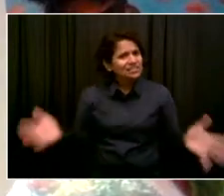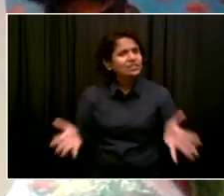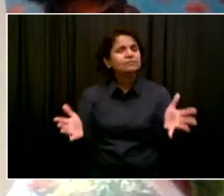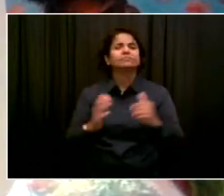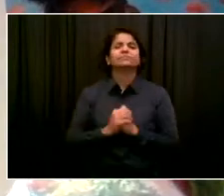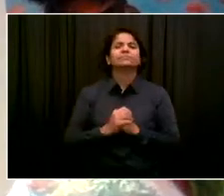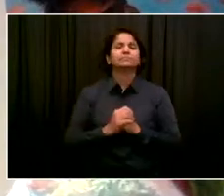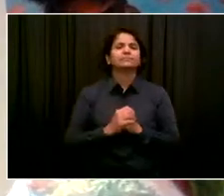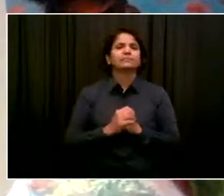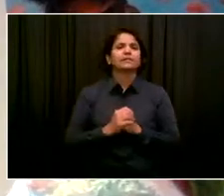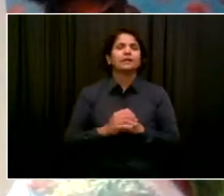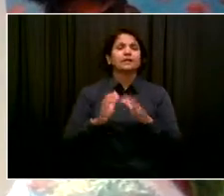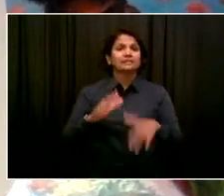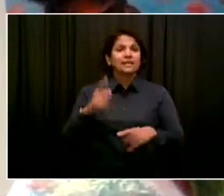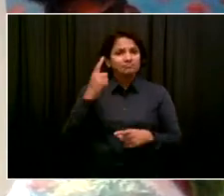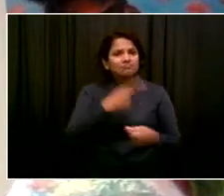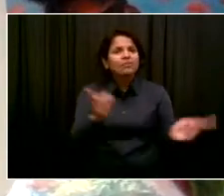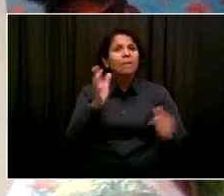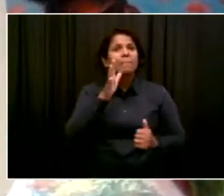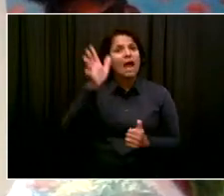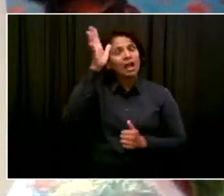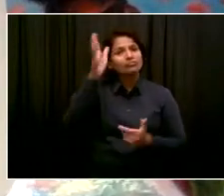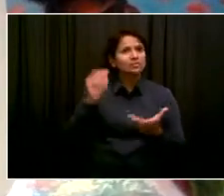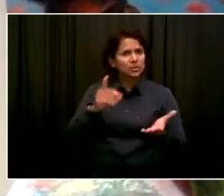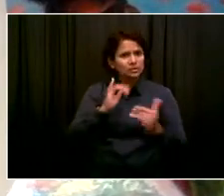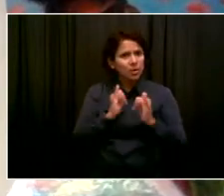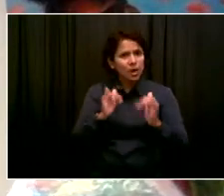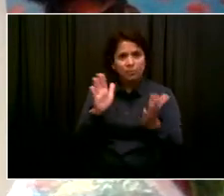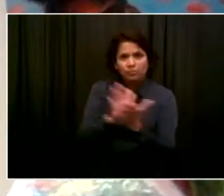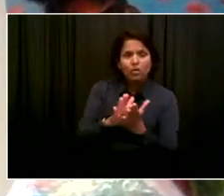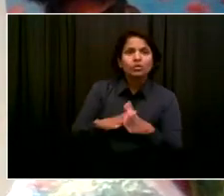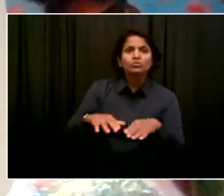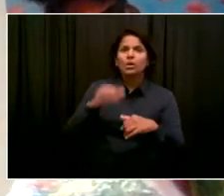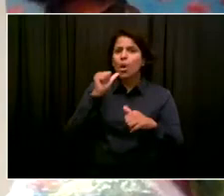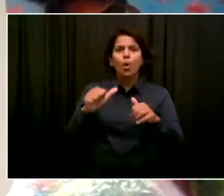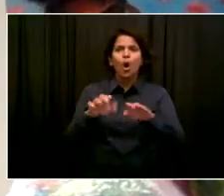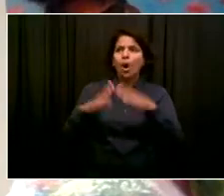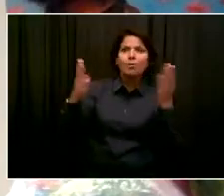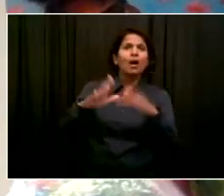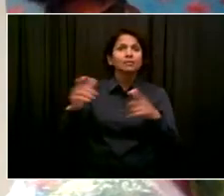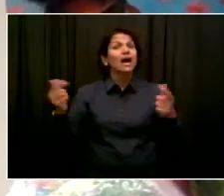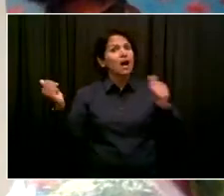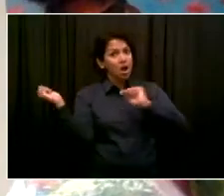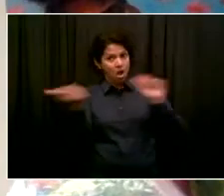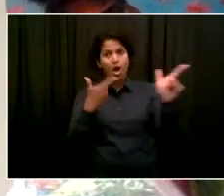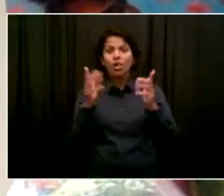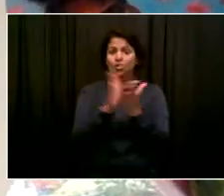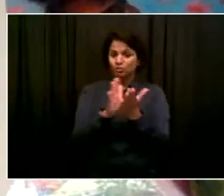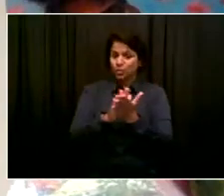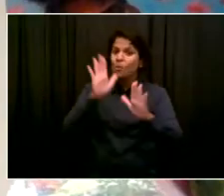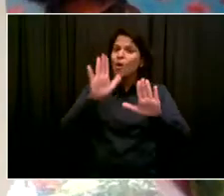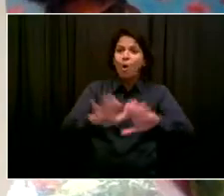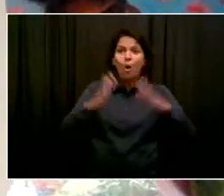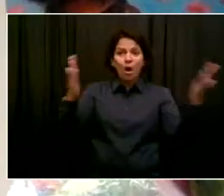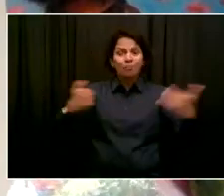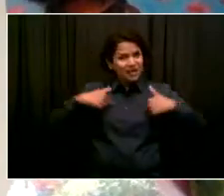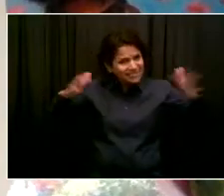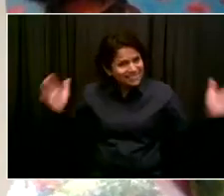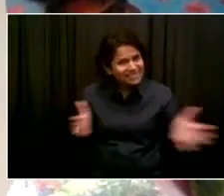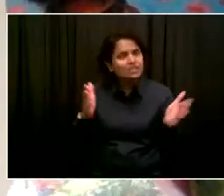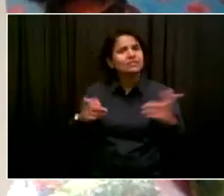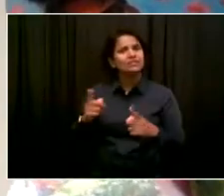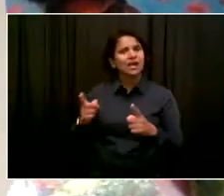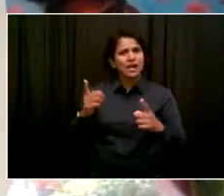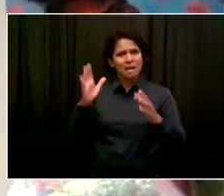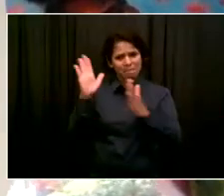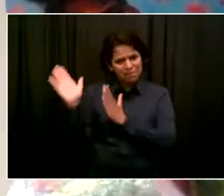partnering with parents to get our young people vaccinated. First, we will be calling every New York City family to make sure they know their vaccination